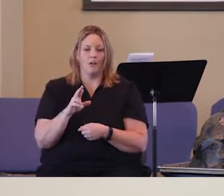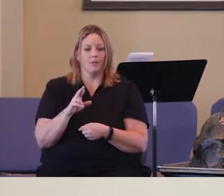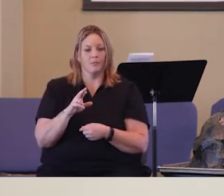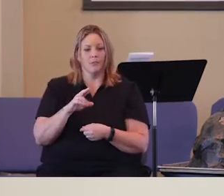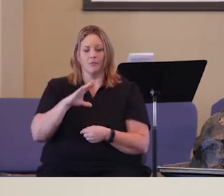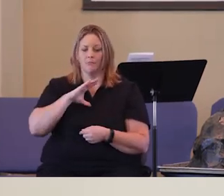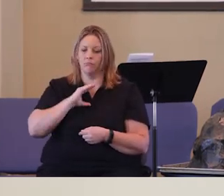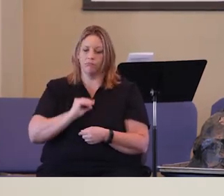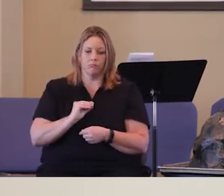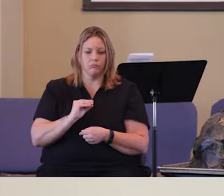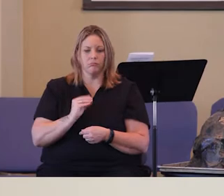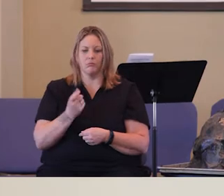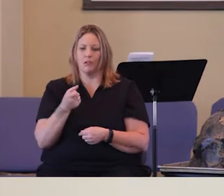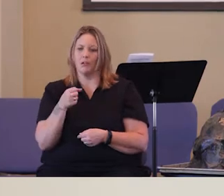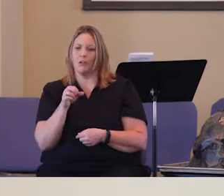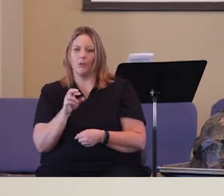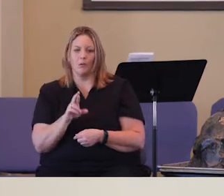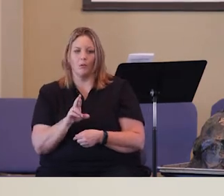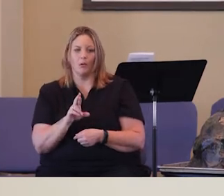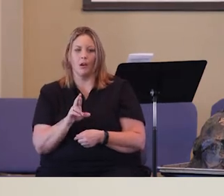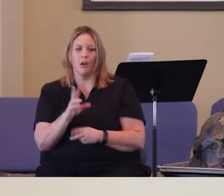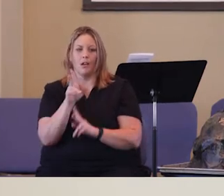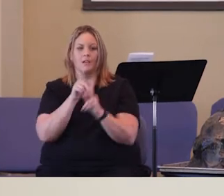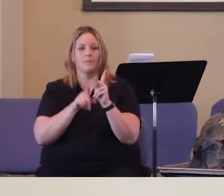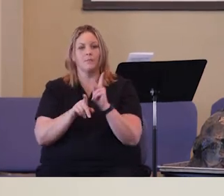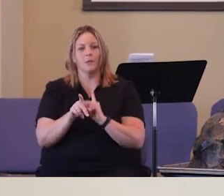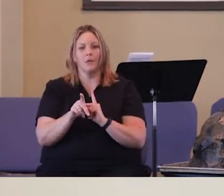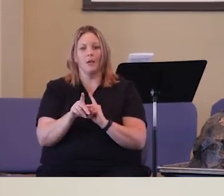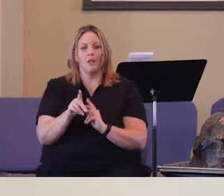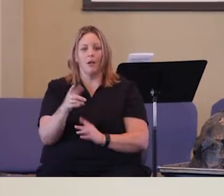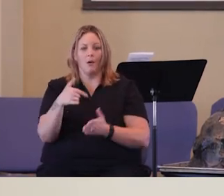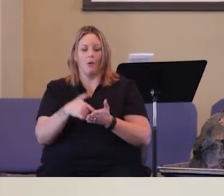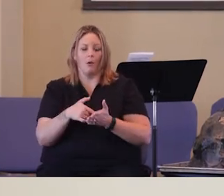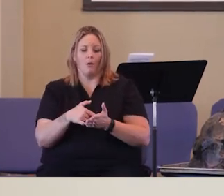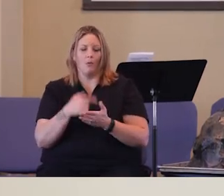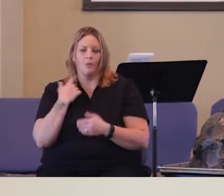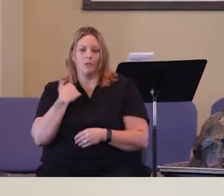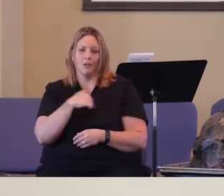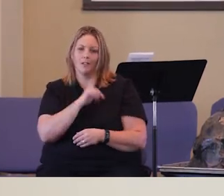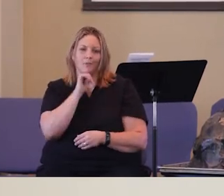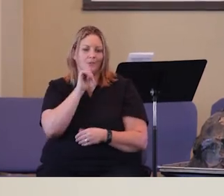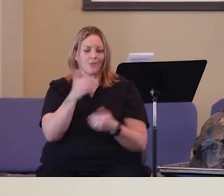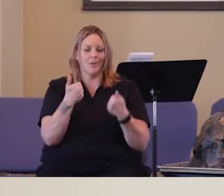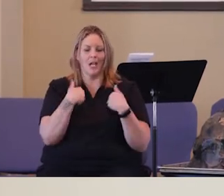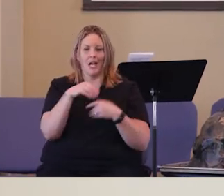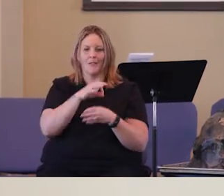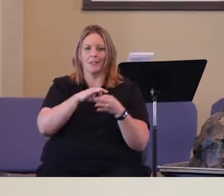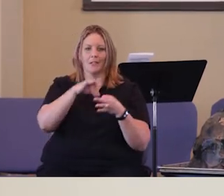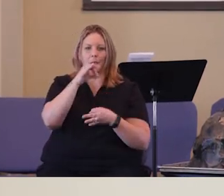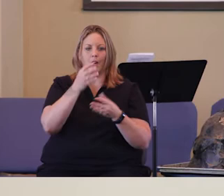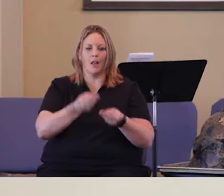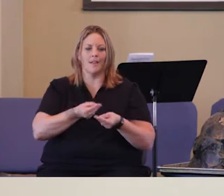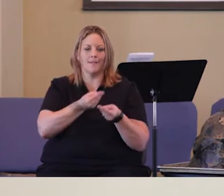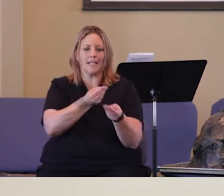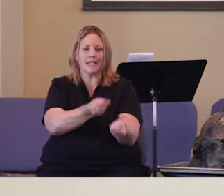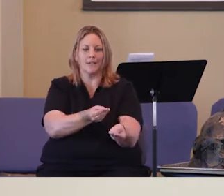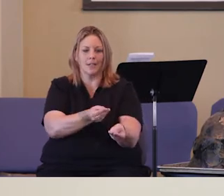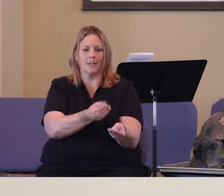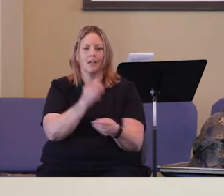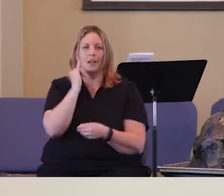being torn down, that people owe it to us,